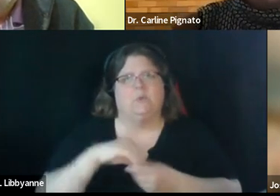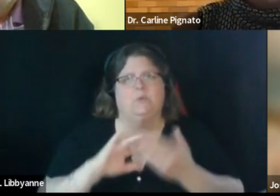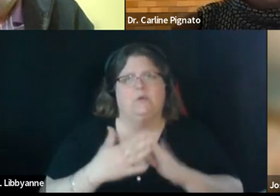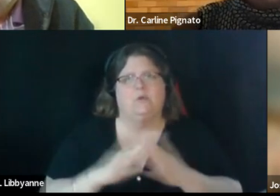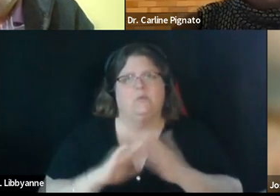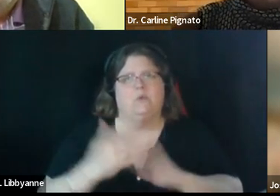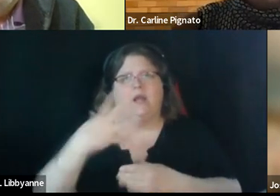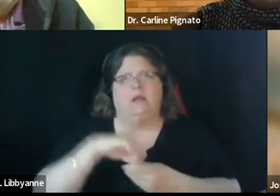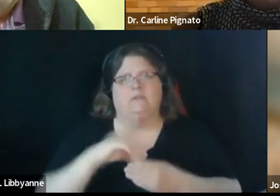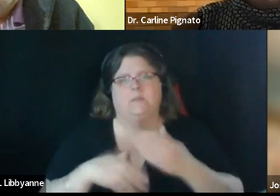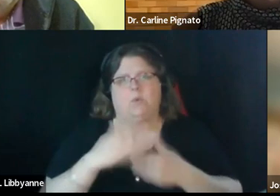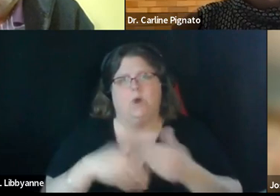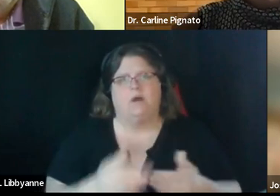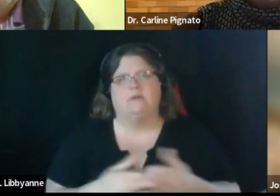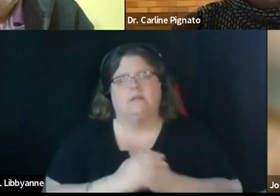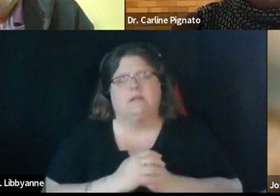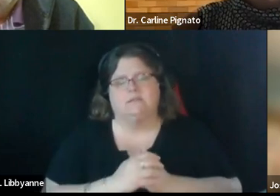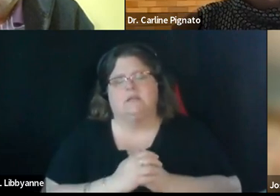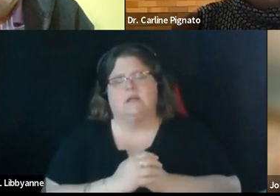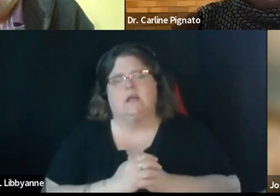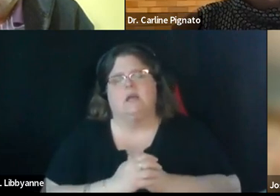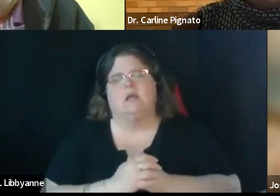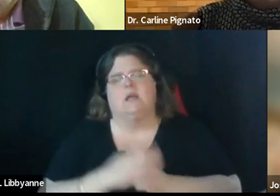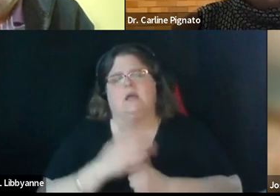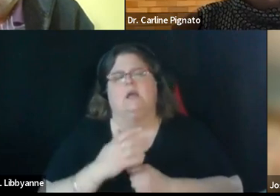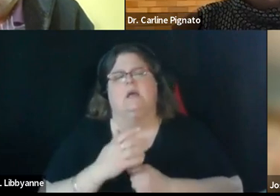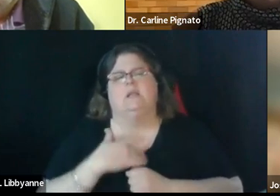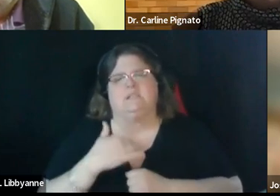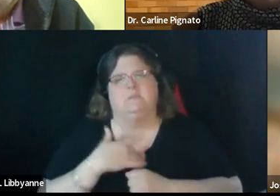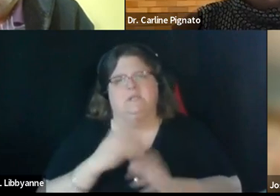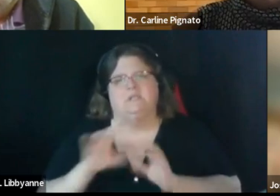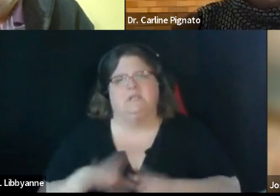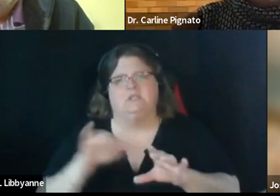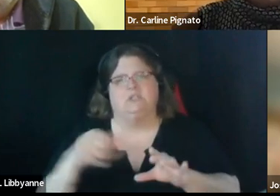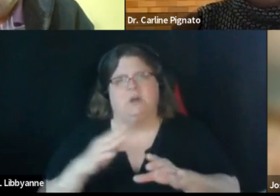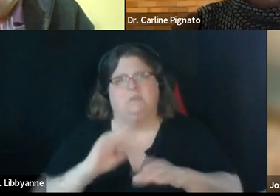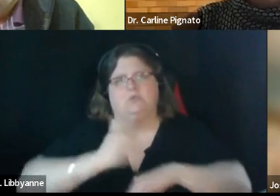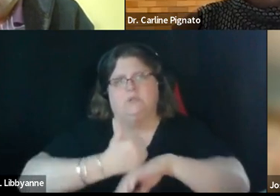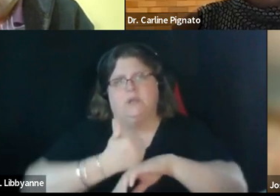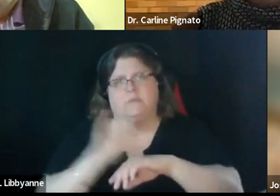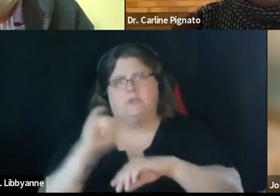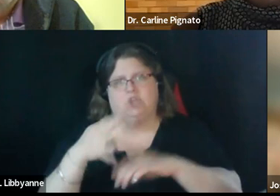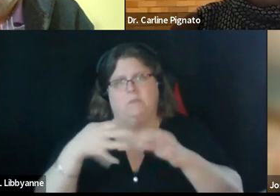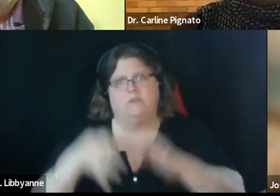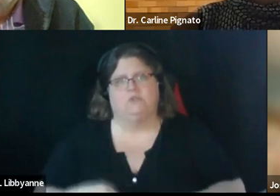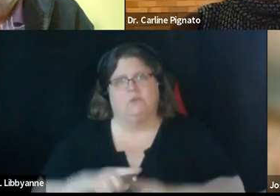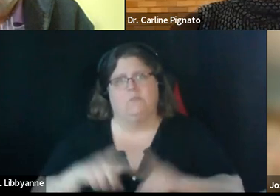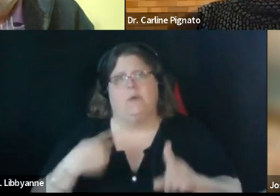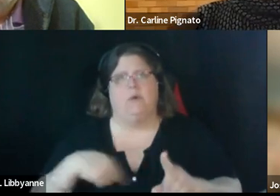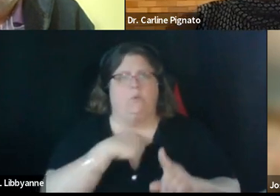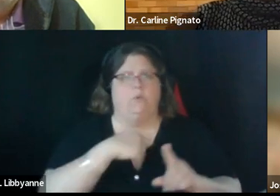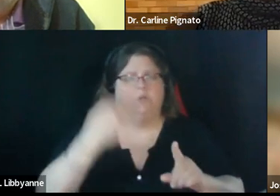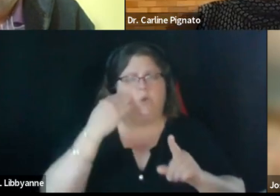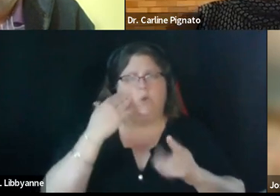process and it typically does the job of creating the job description but because we knew that we